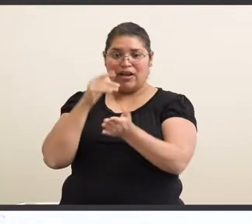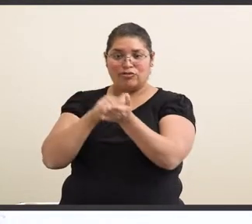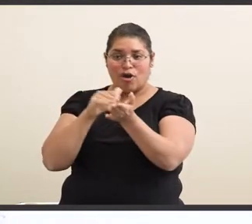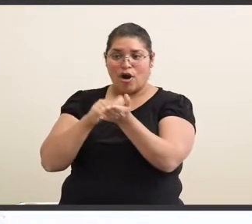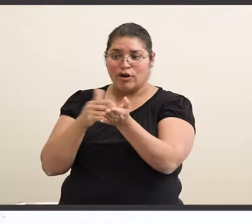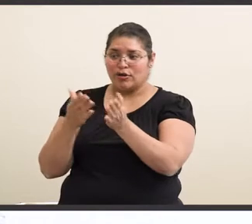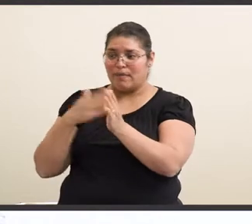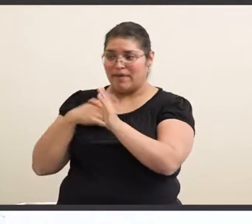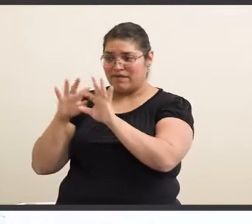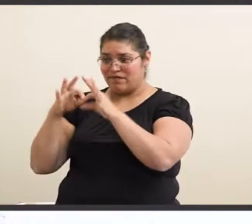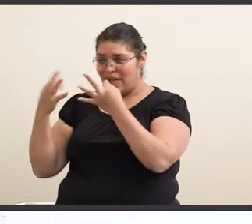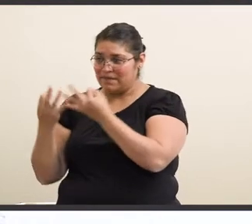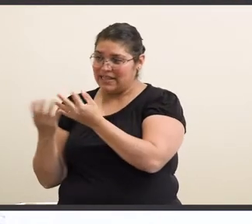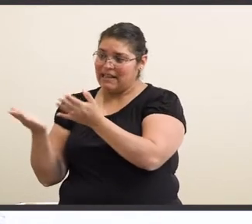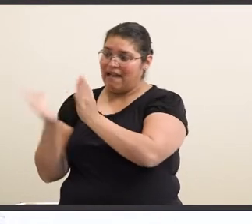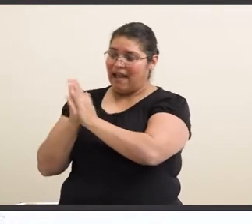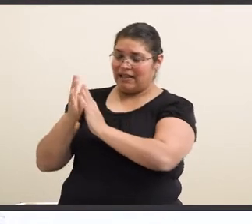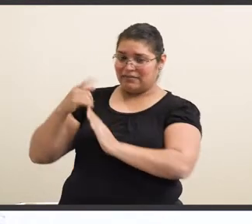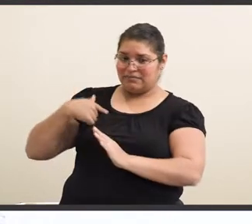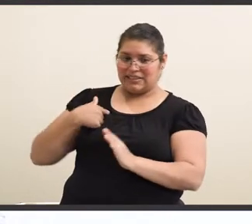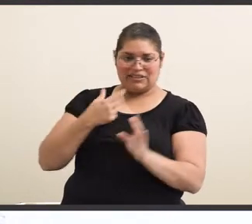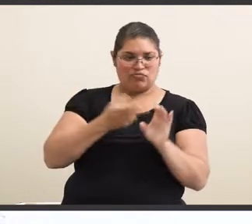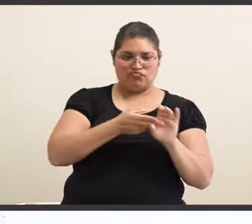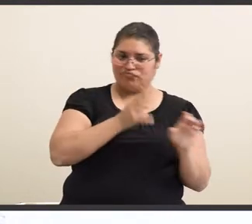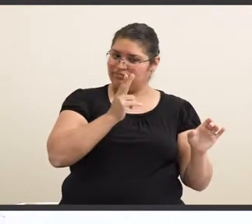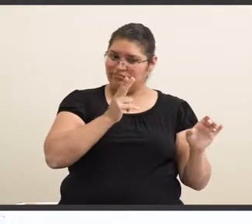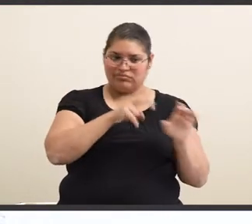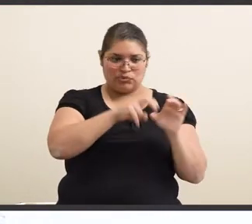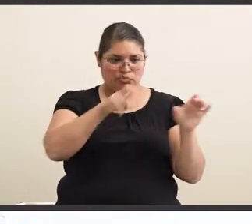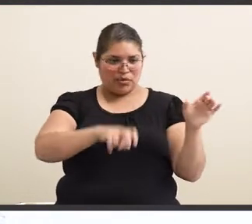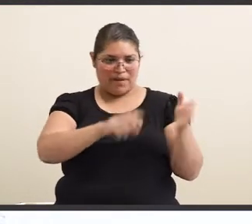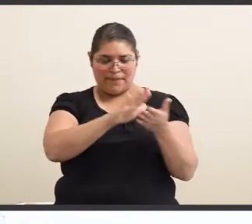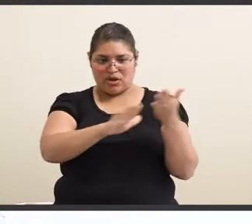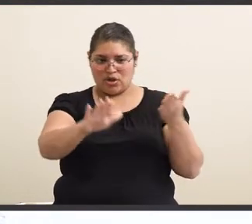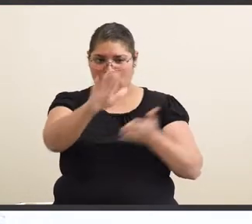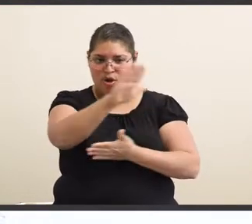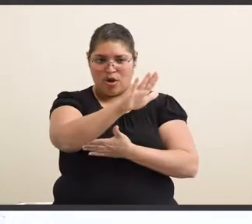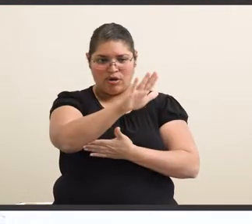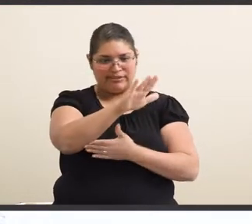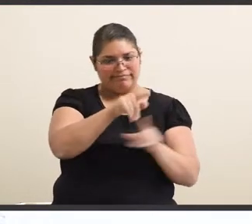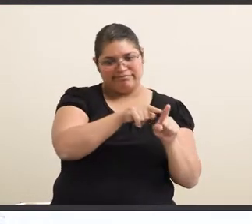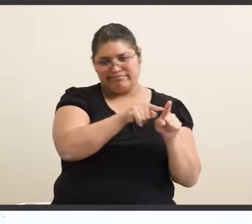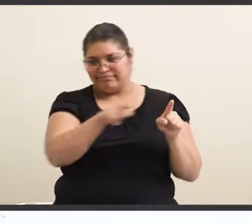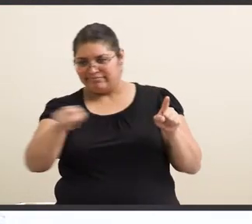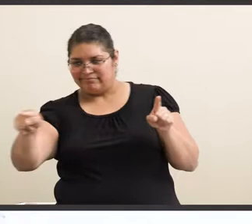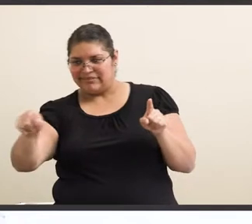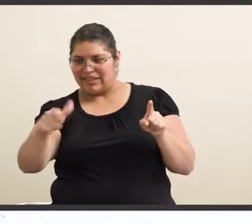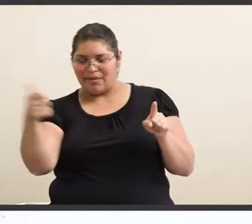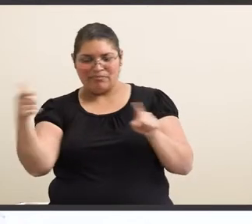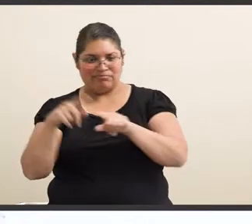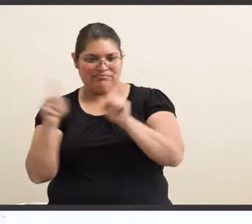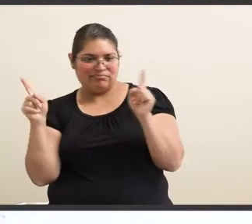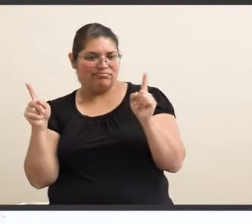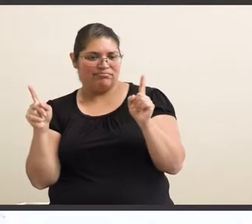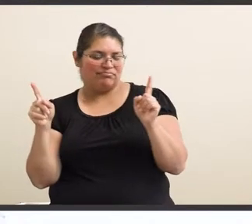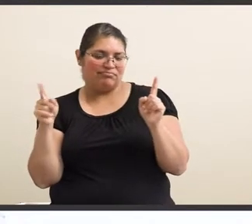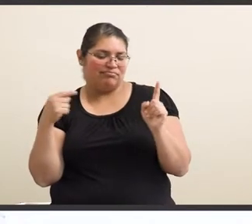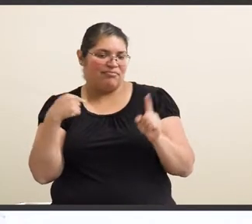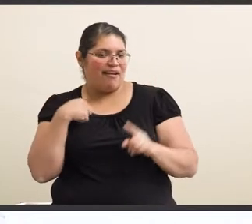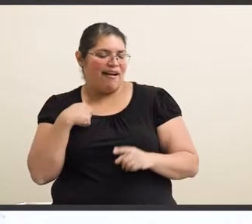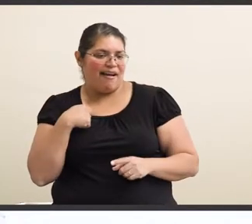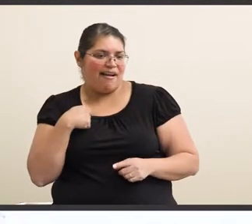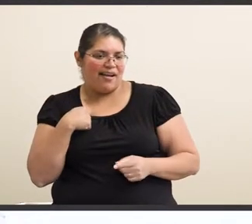and my family to, to quit and drop out of college or do something else, I just,